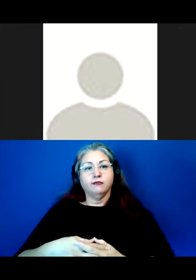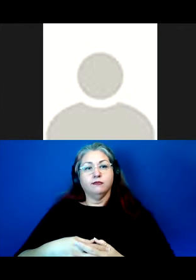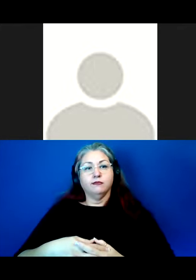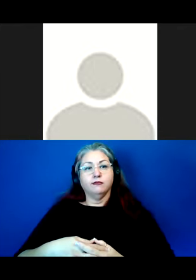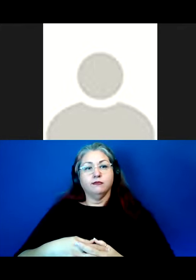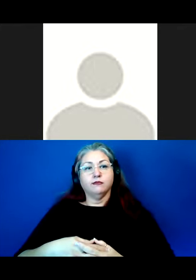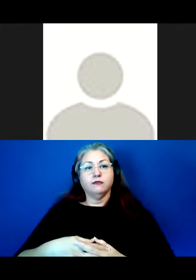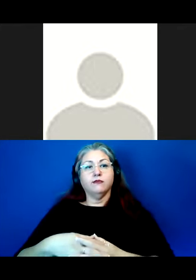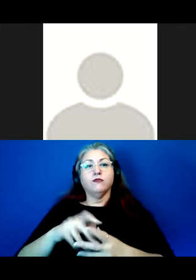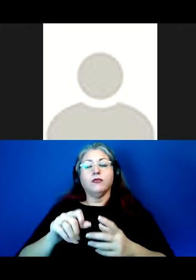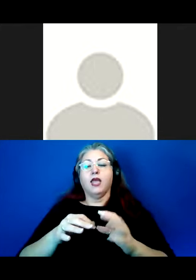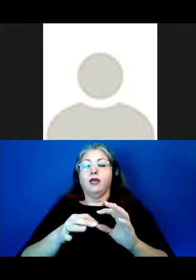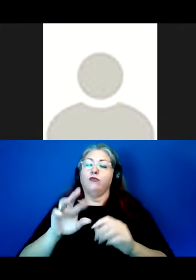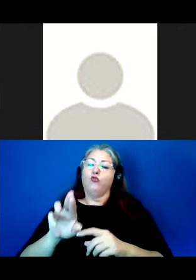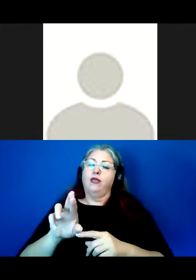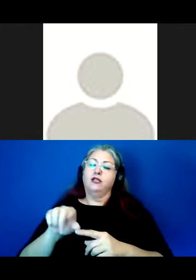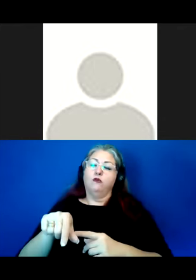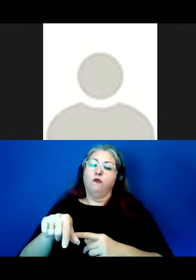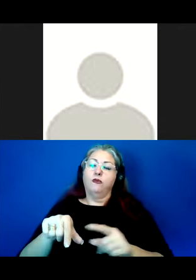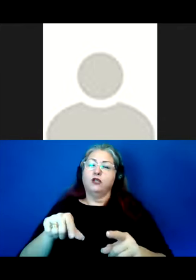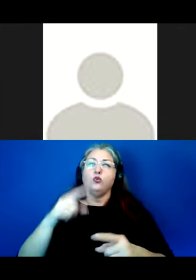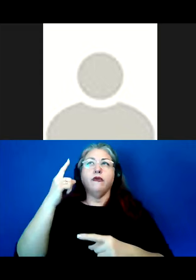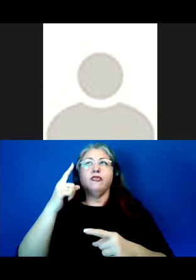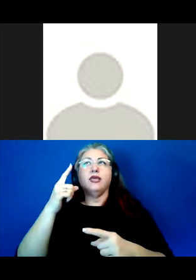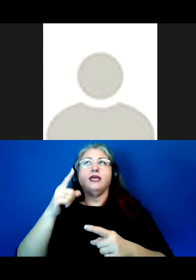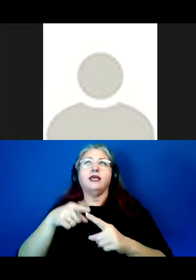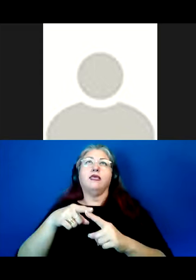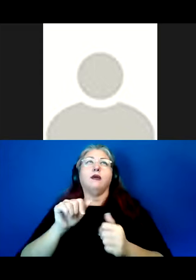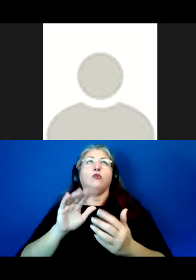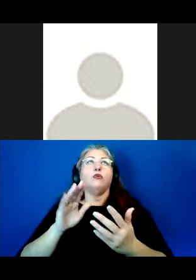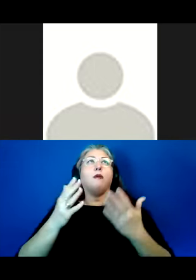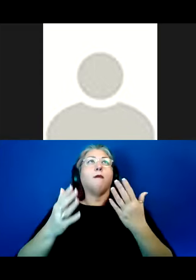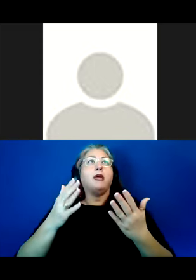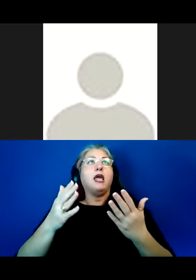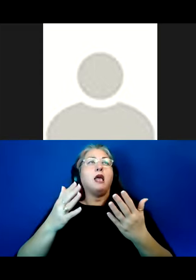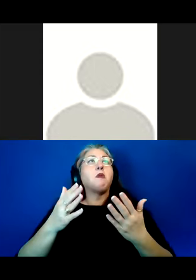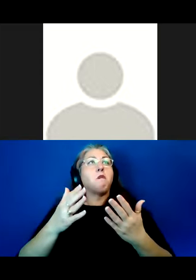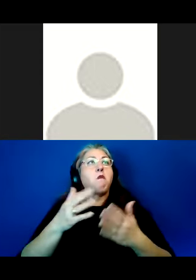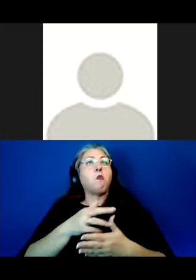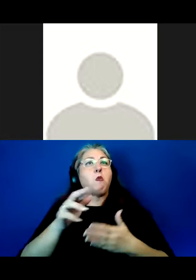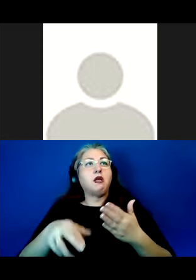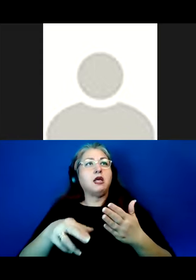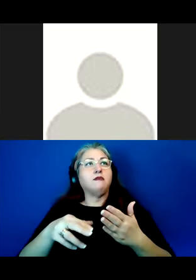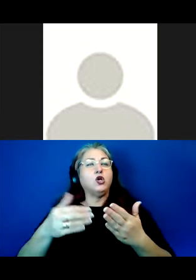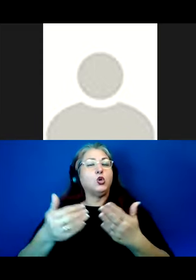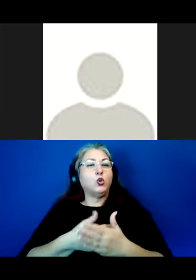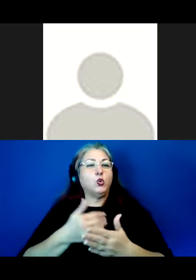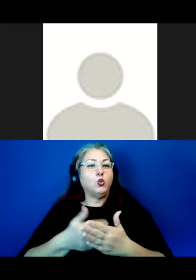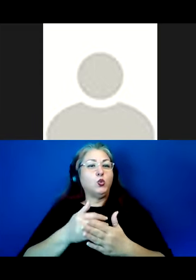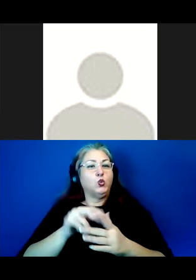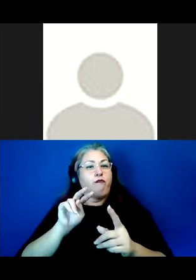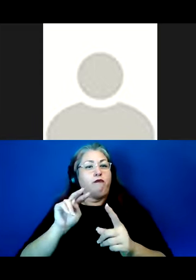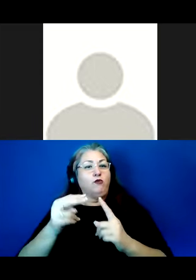The relationality quotient, or thinking in terms of that way, sort of might yield new insights that I hope will be useful.